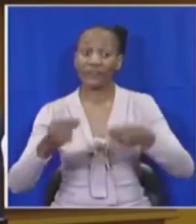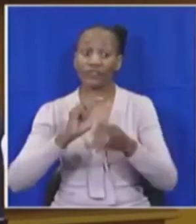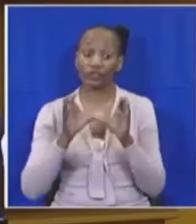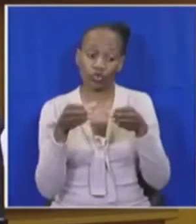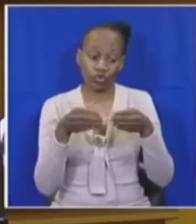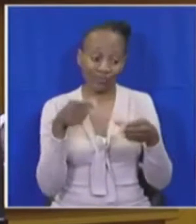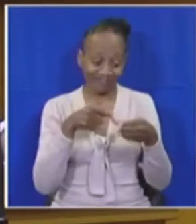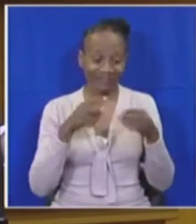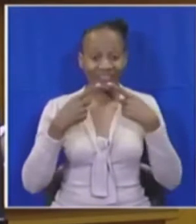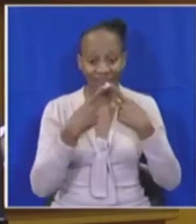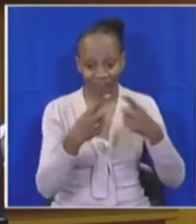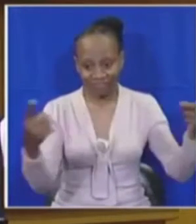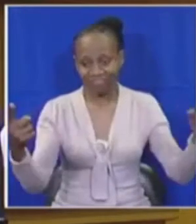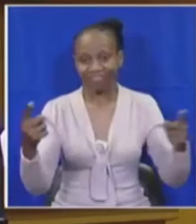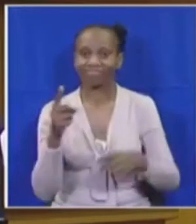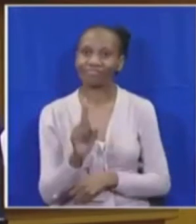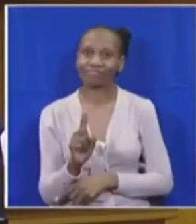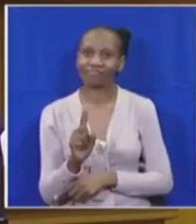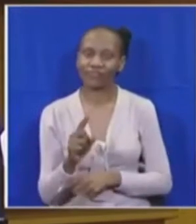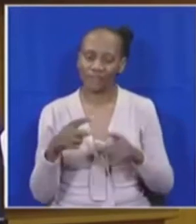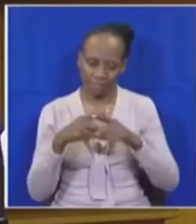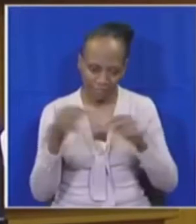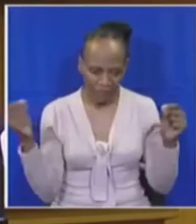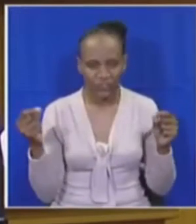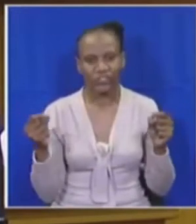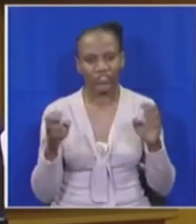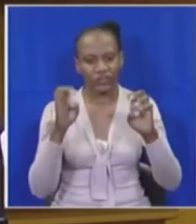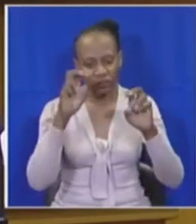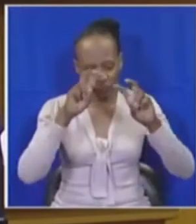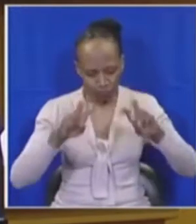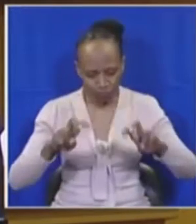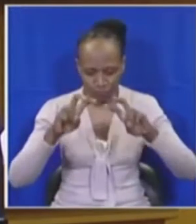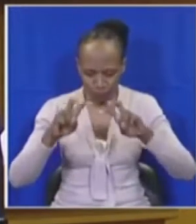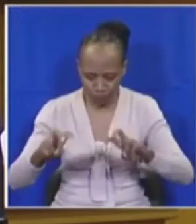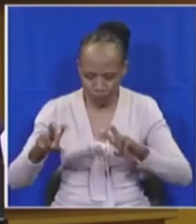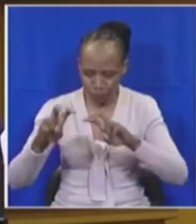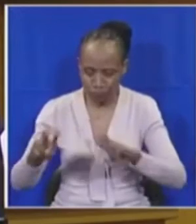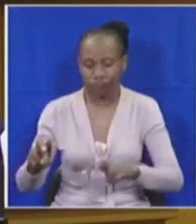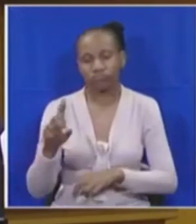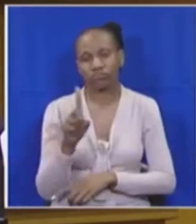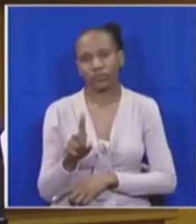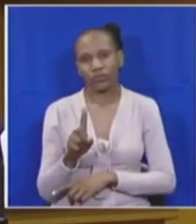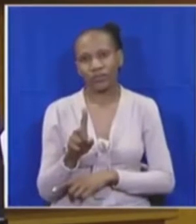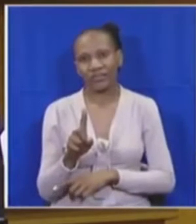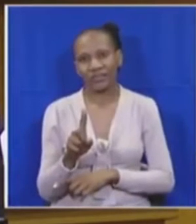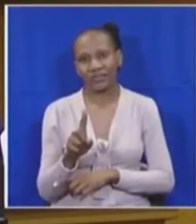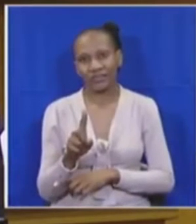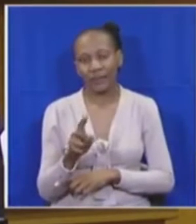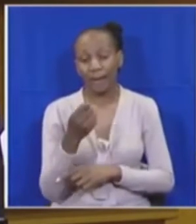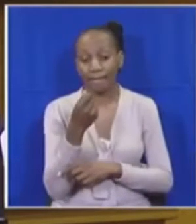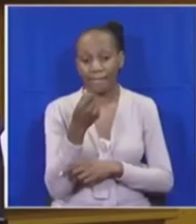it has concluded an investigation into price-fixing